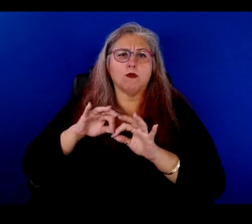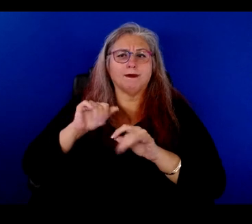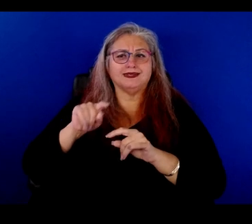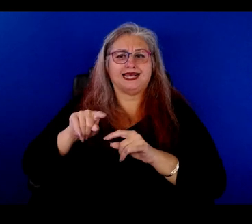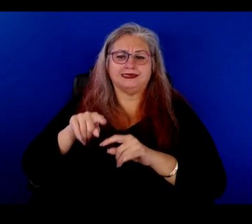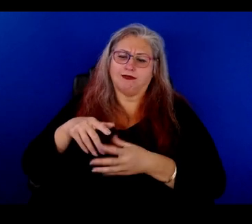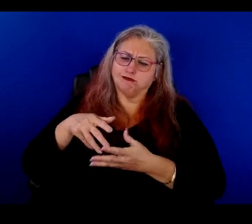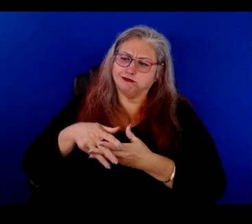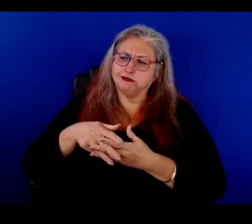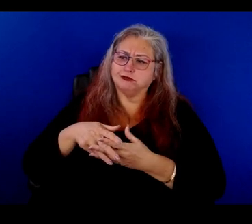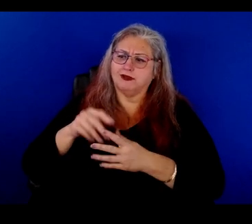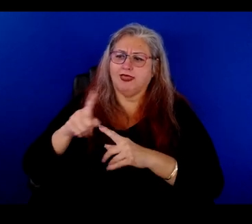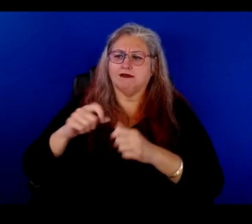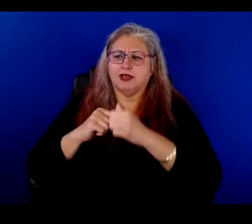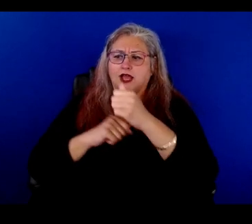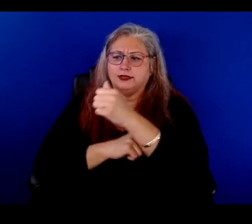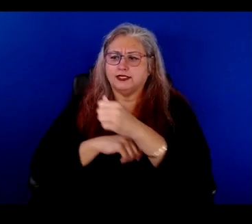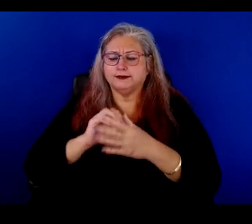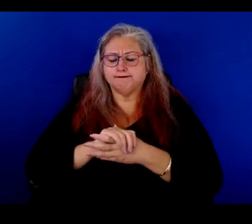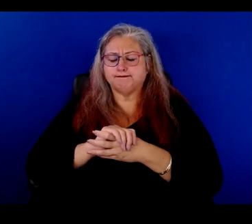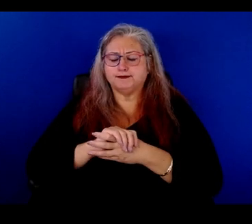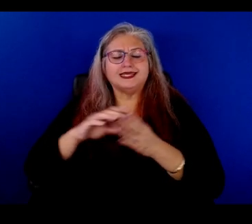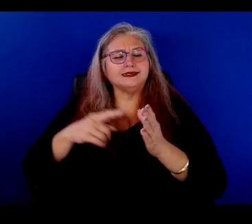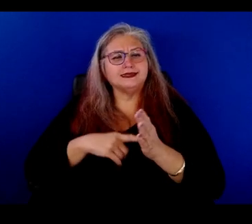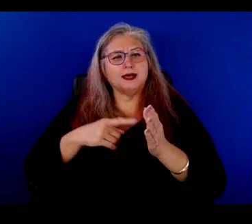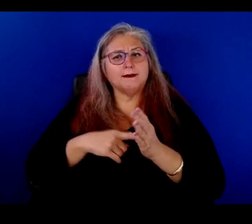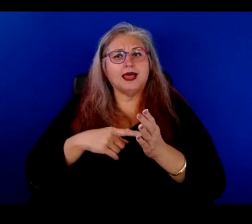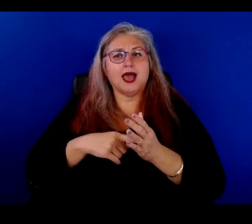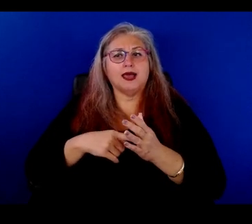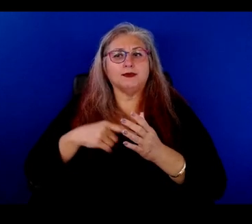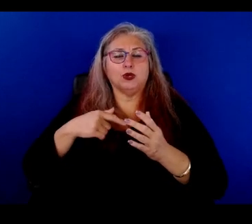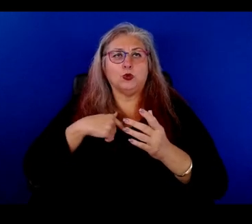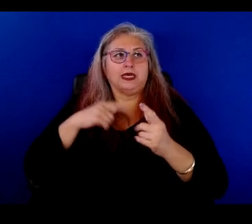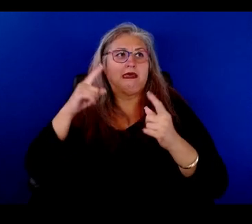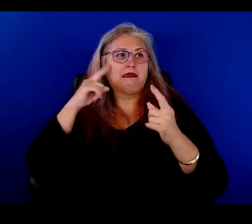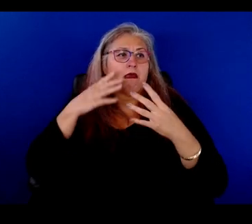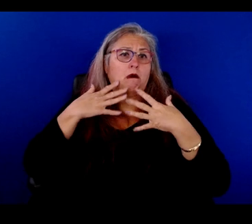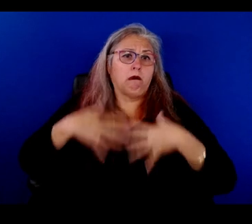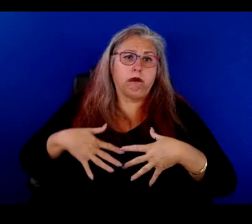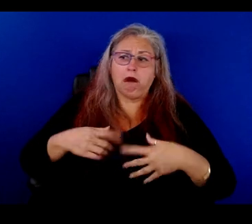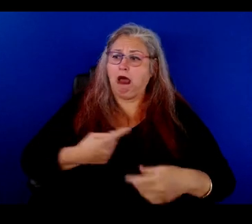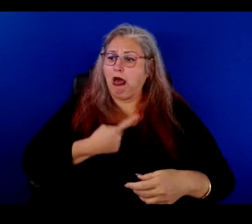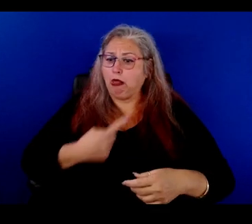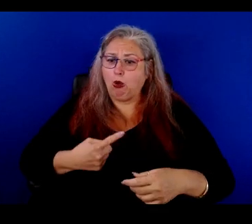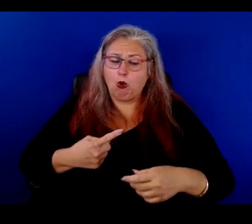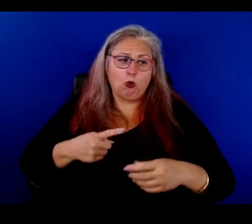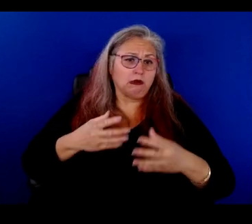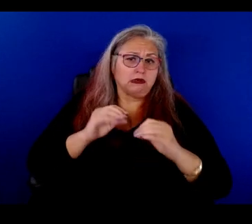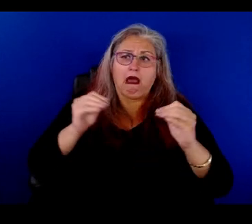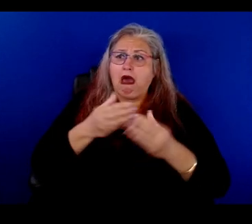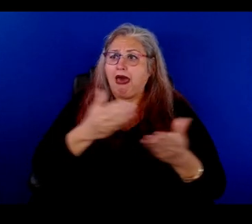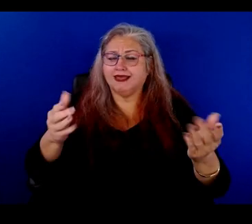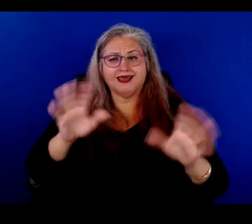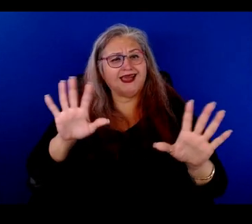foundation, and, and sometimes we are in despair, thinking that we're alone, there's nothing there, but